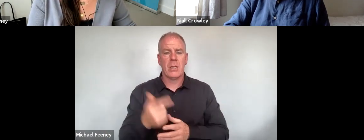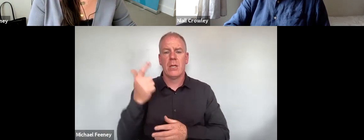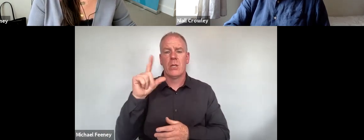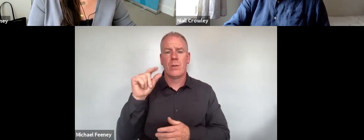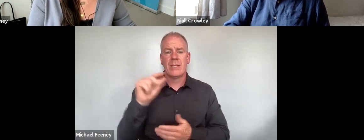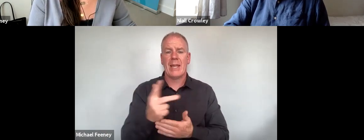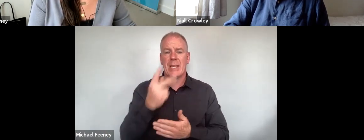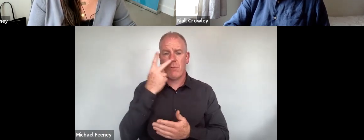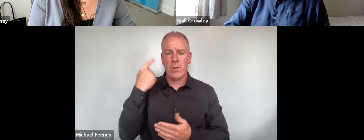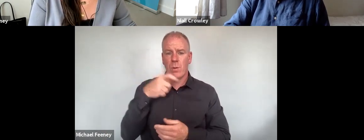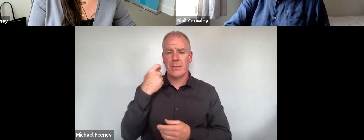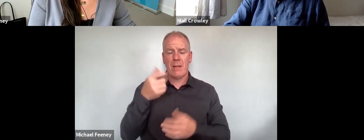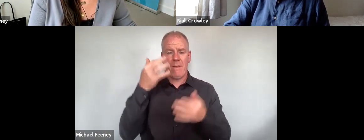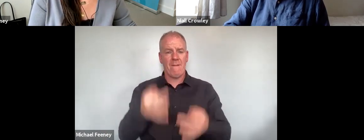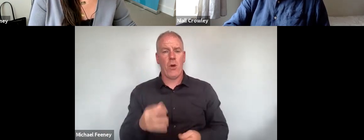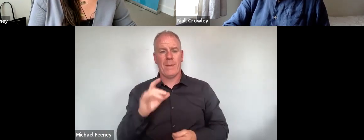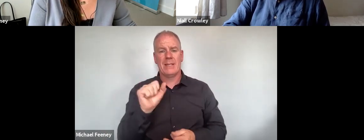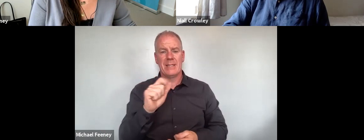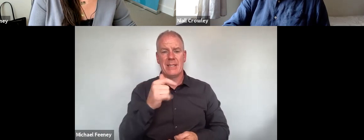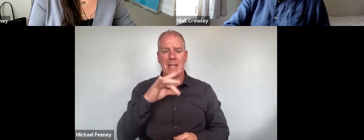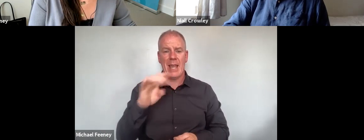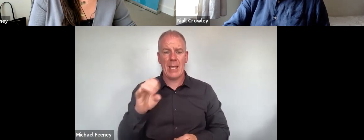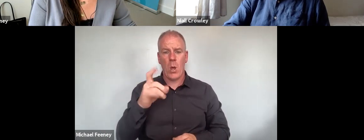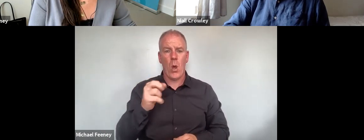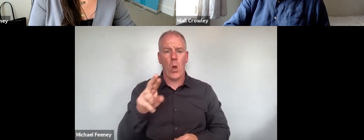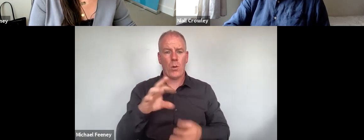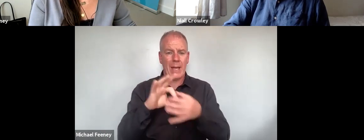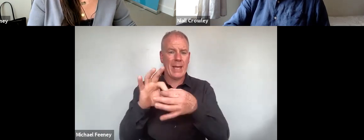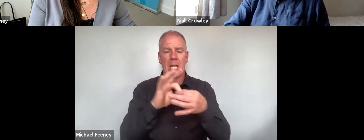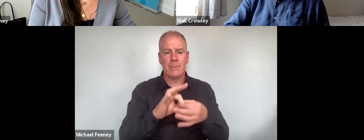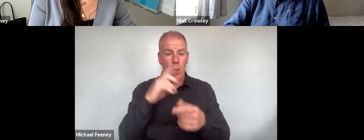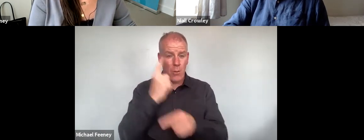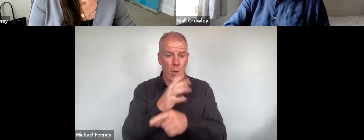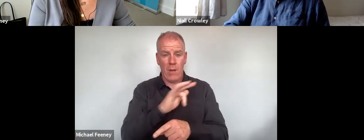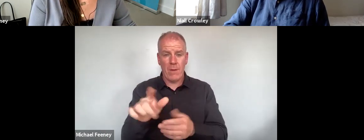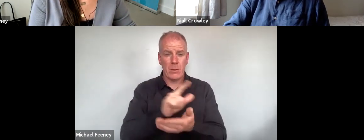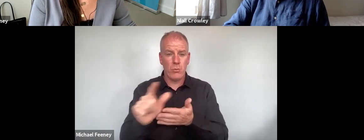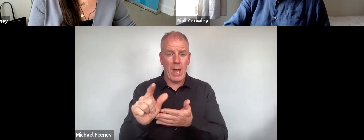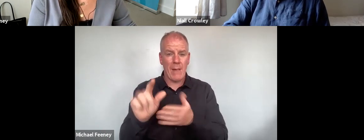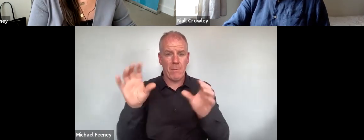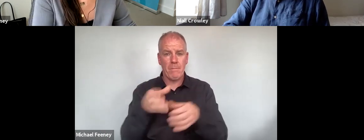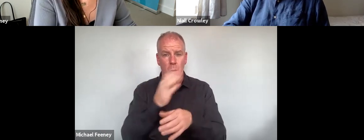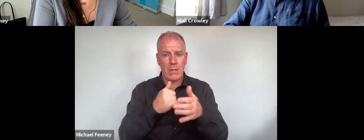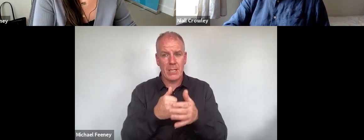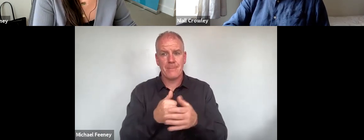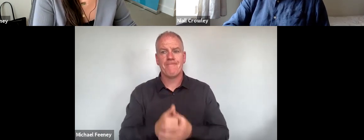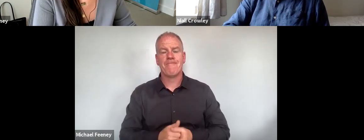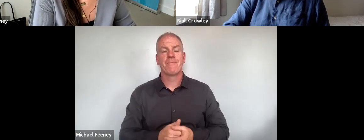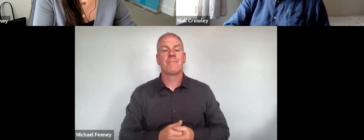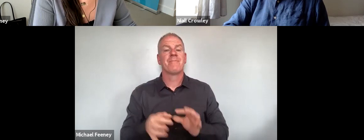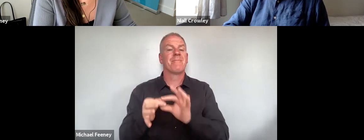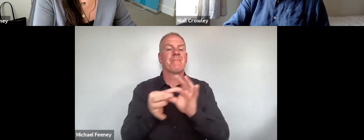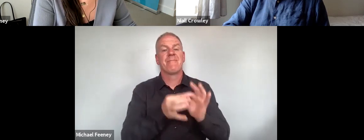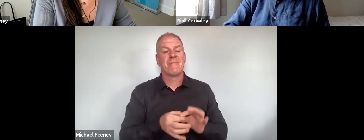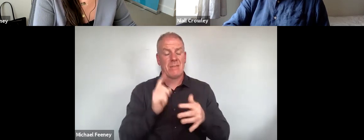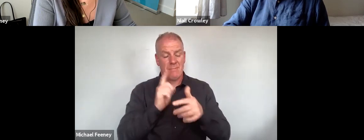review identified that formal stakeholder engagement was evident in only 12 of the 43 equality bodies reviewed. This engagement took a range